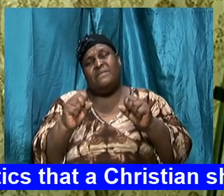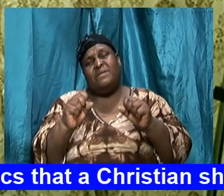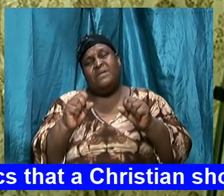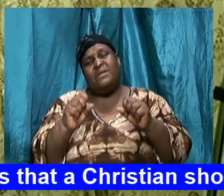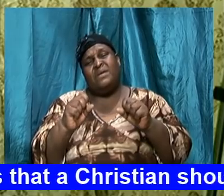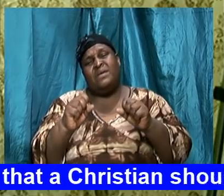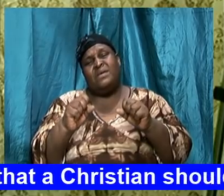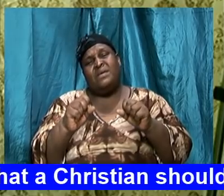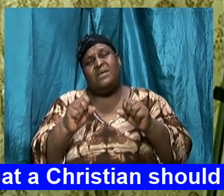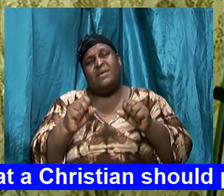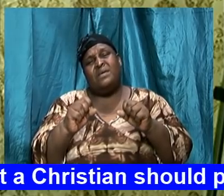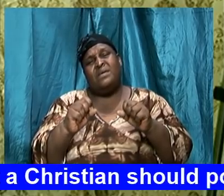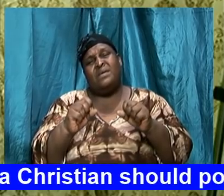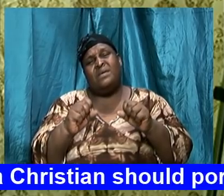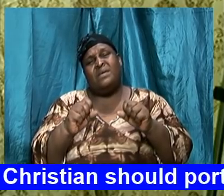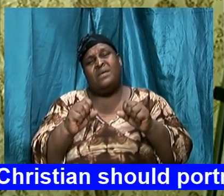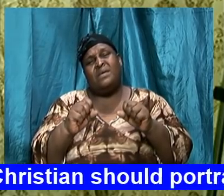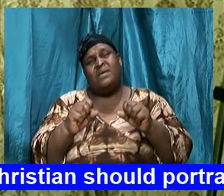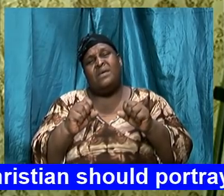no don't lie to me